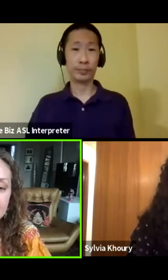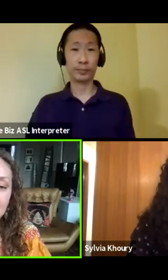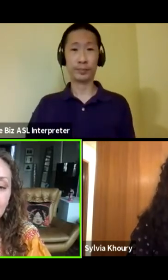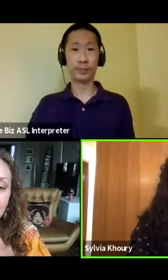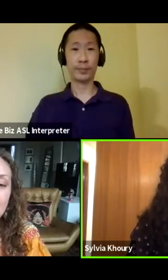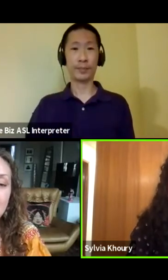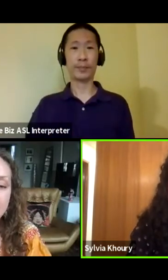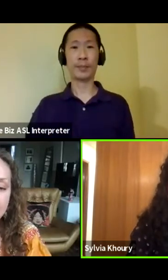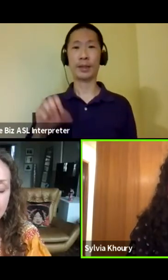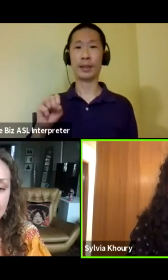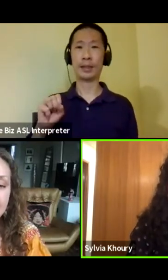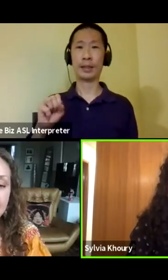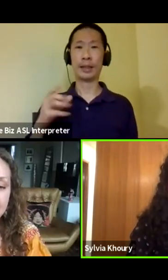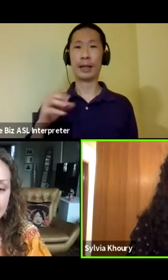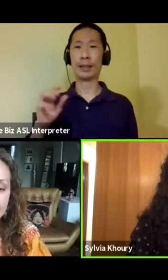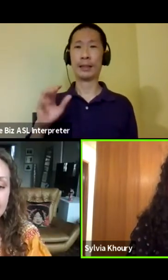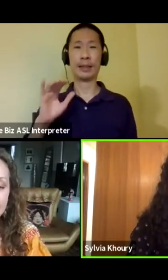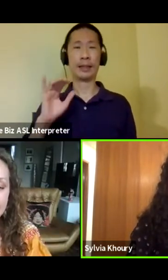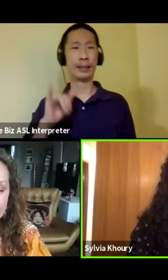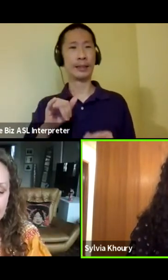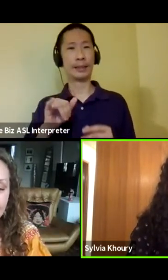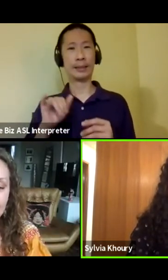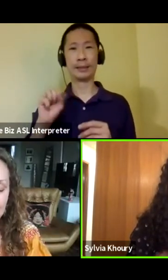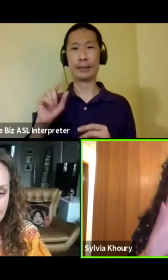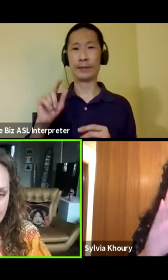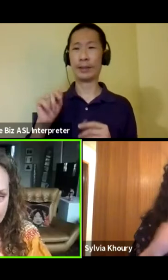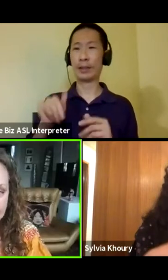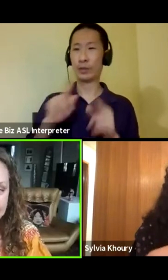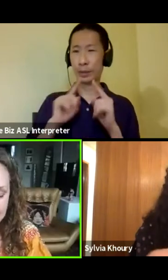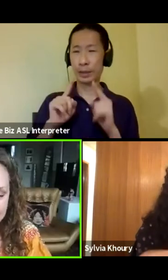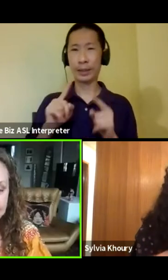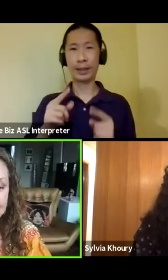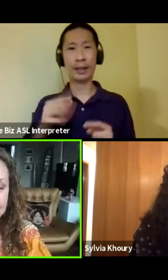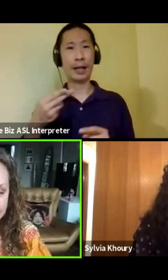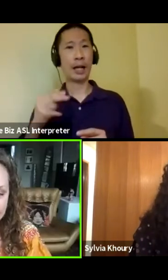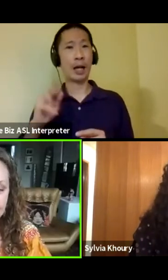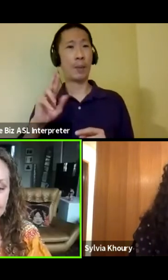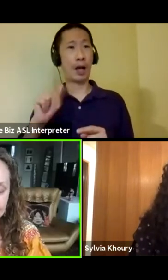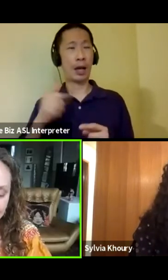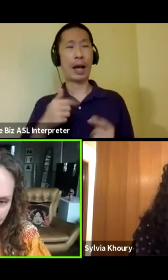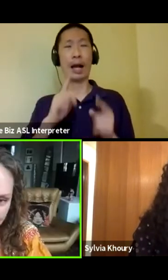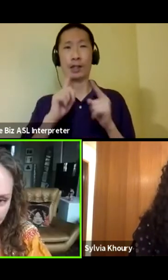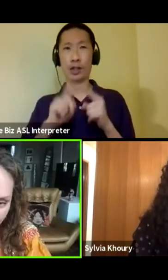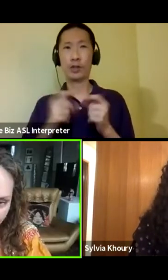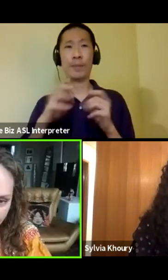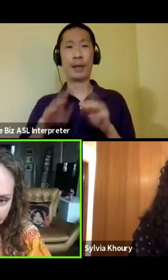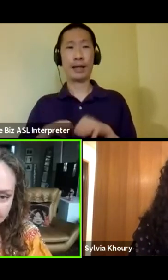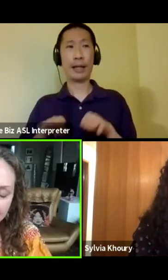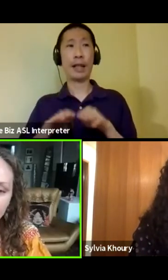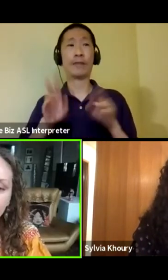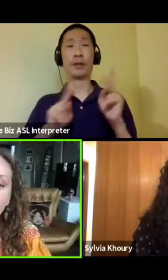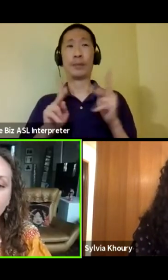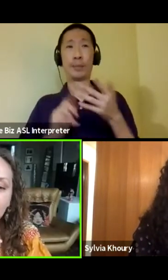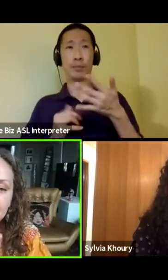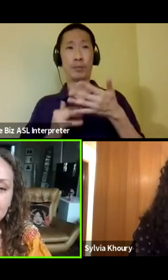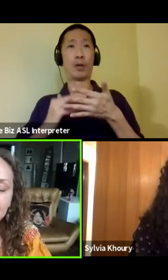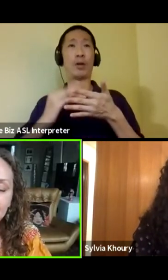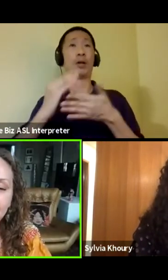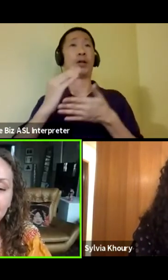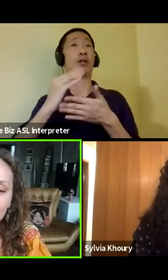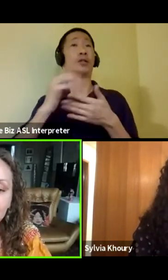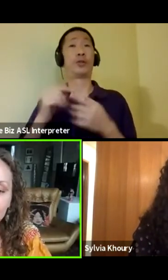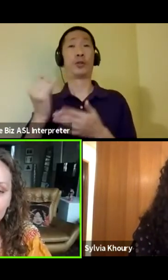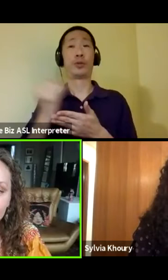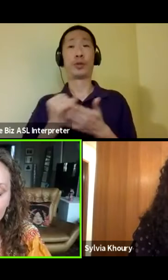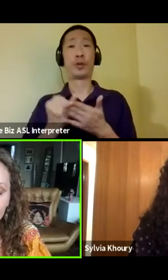And I, yeah, I think those are the conversations. I talked to many, many levels of people all the way to the artistic